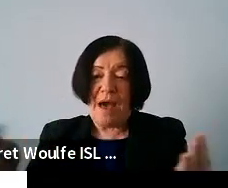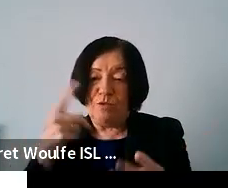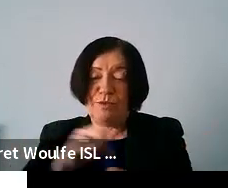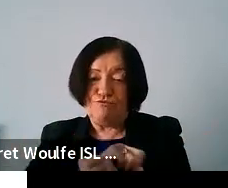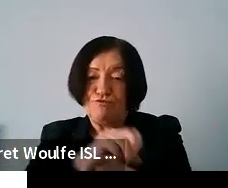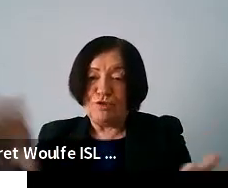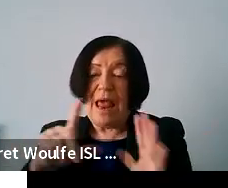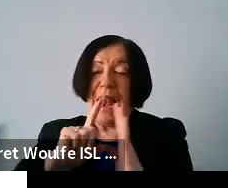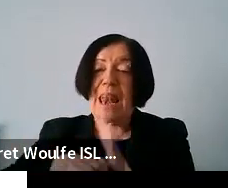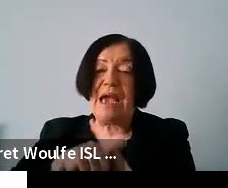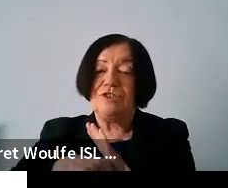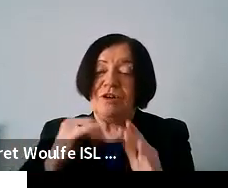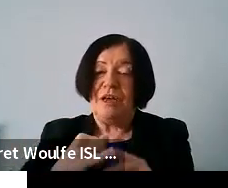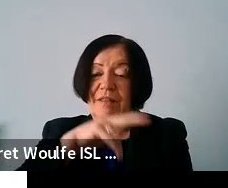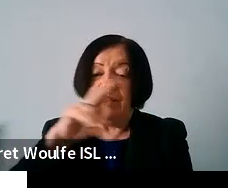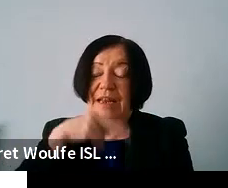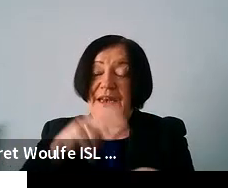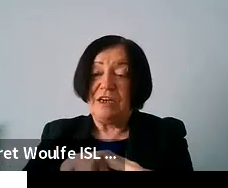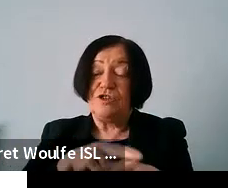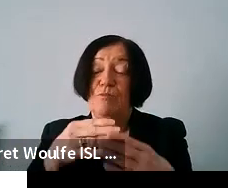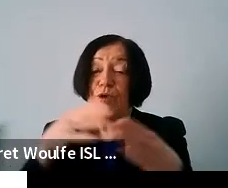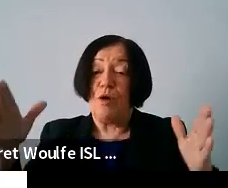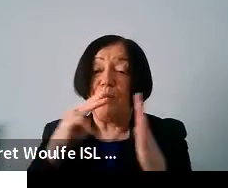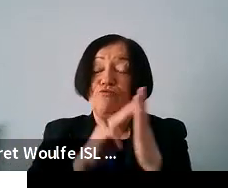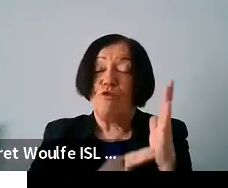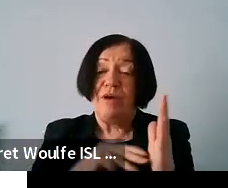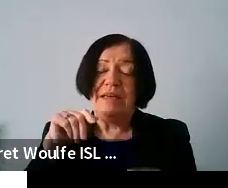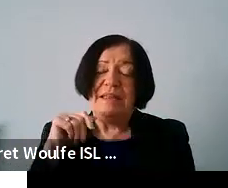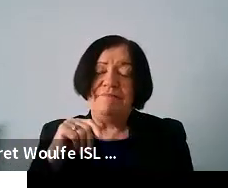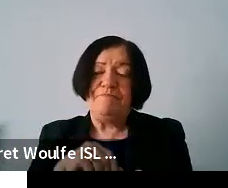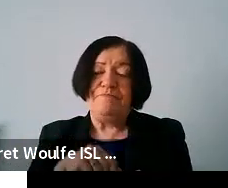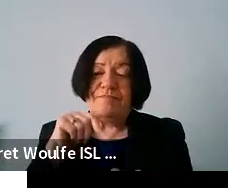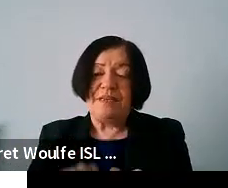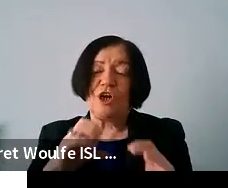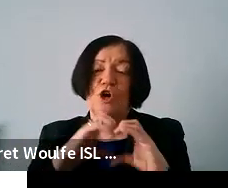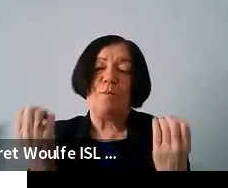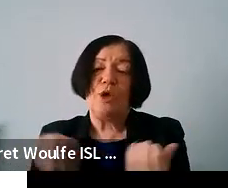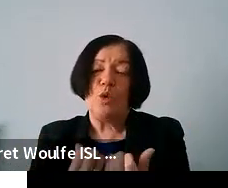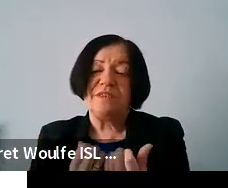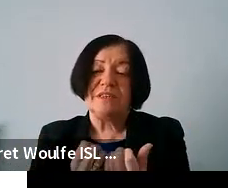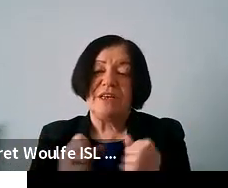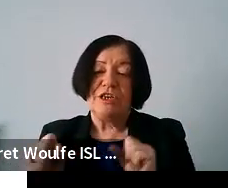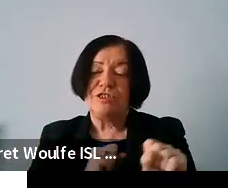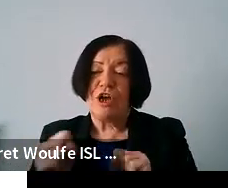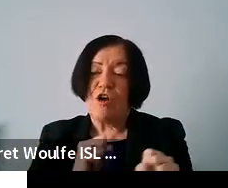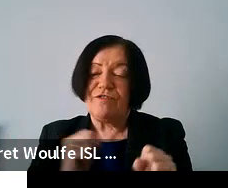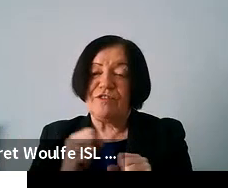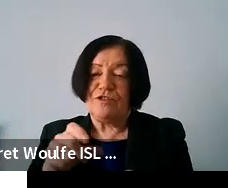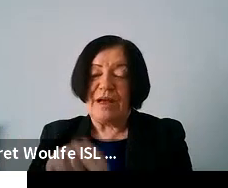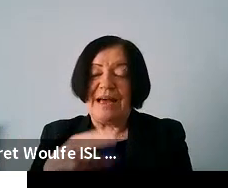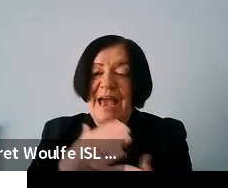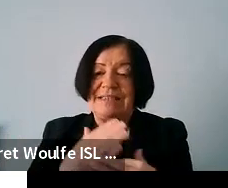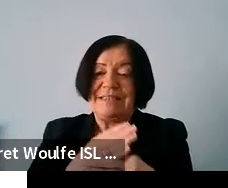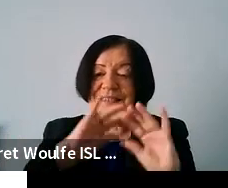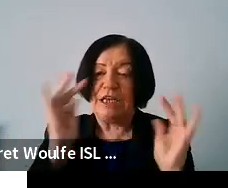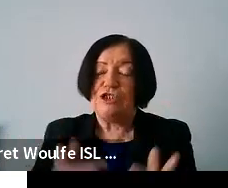out later in the whole national broadband program so these are kind of um community uh services where you can go and access the